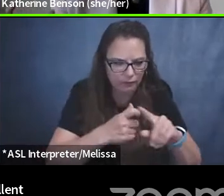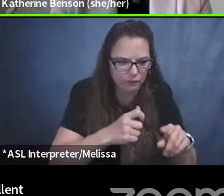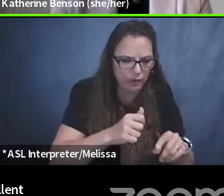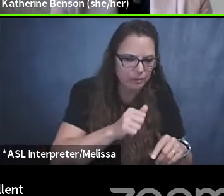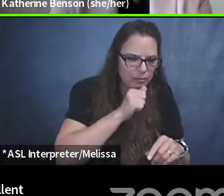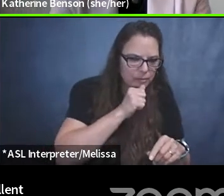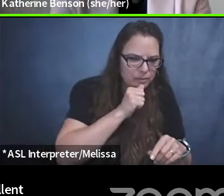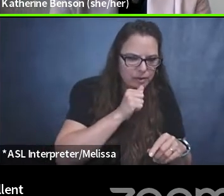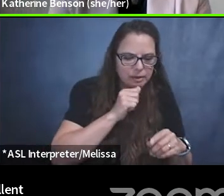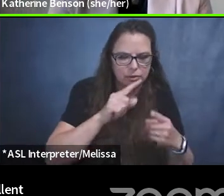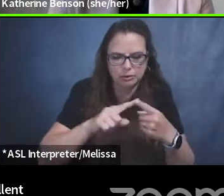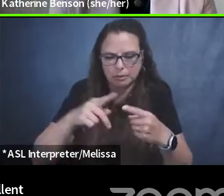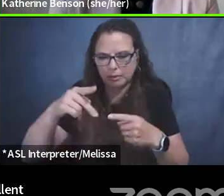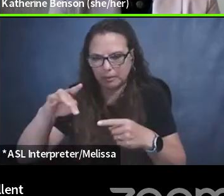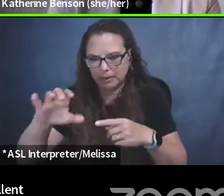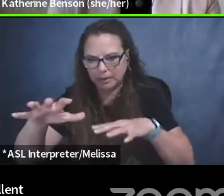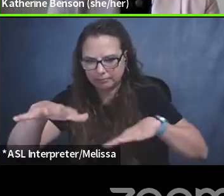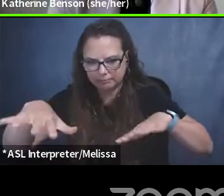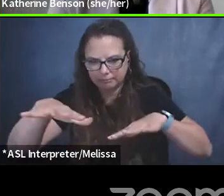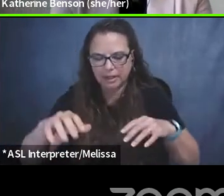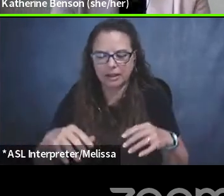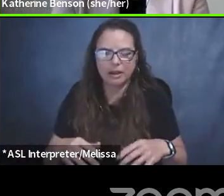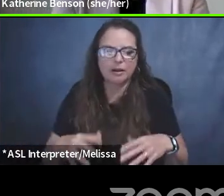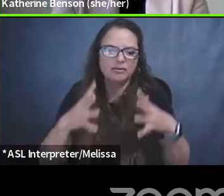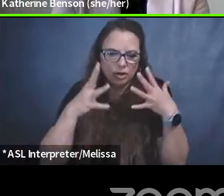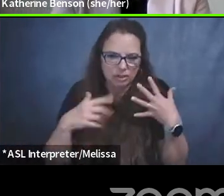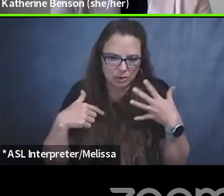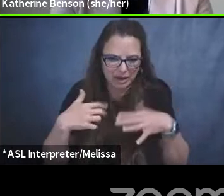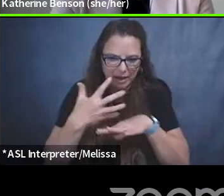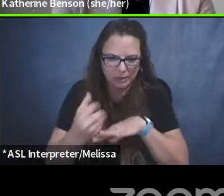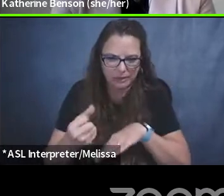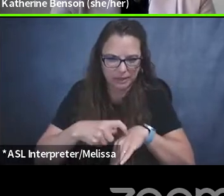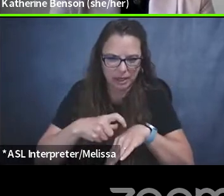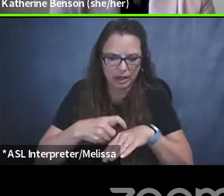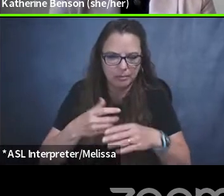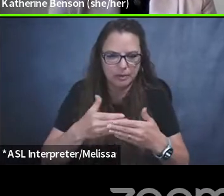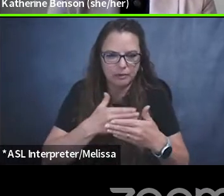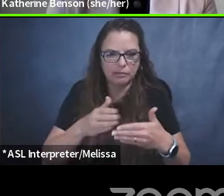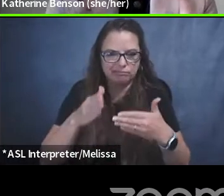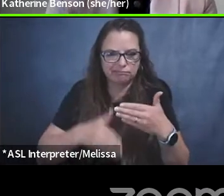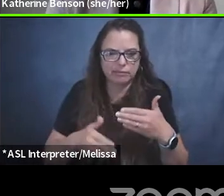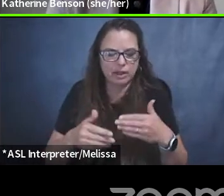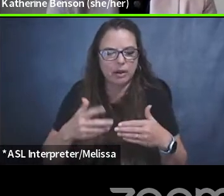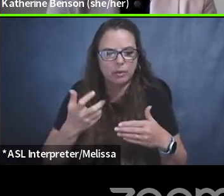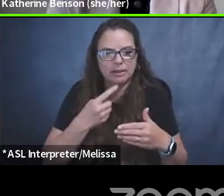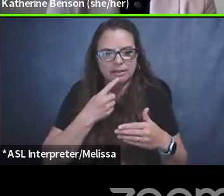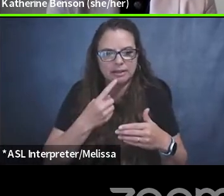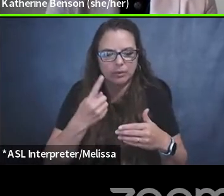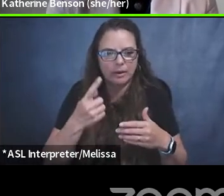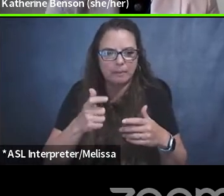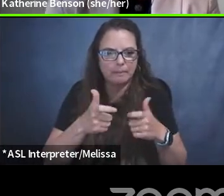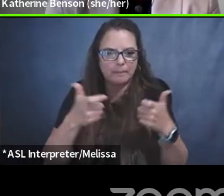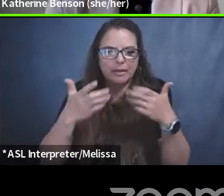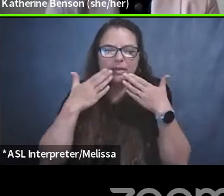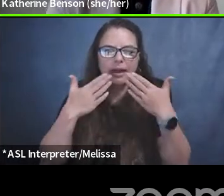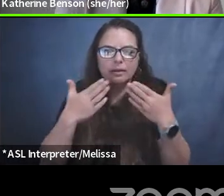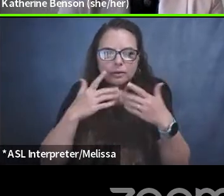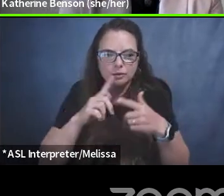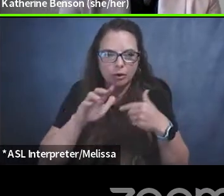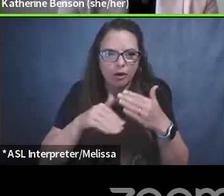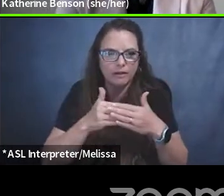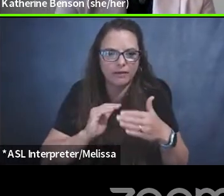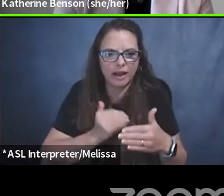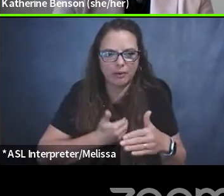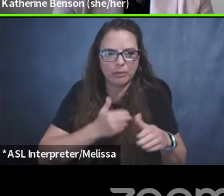Um, unfortunately though, we can have run out of time. Um, before we wrap up, I just want to say one last big thank you to all of our panelists for